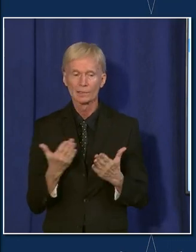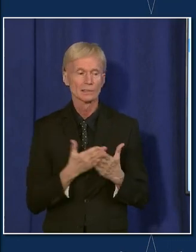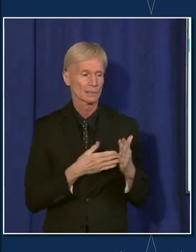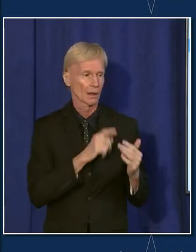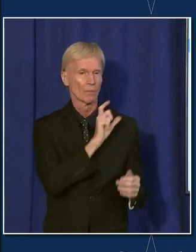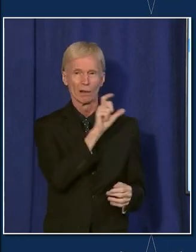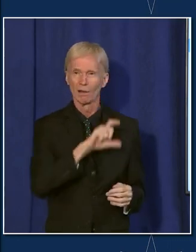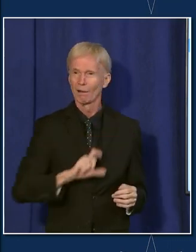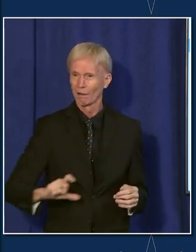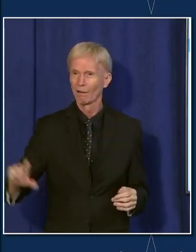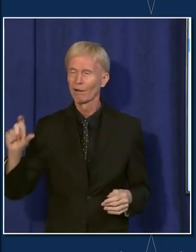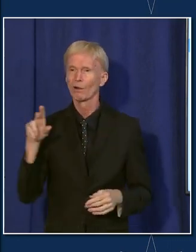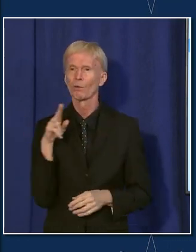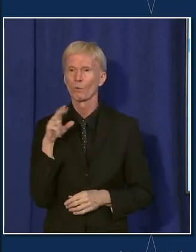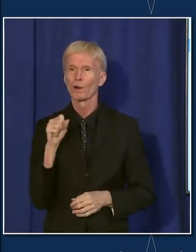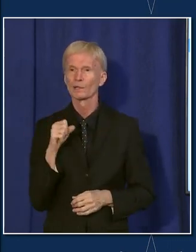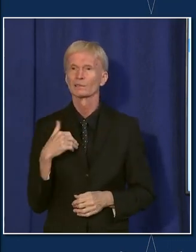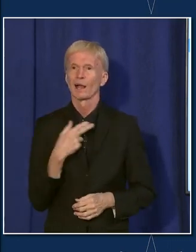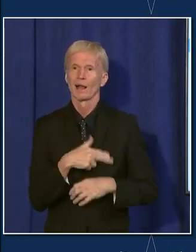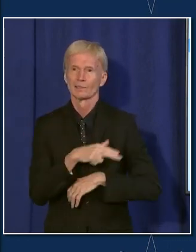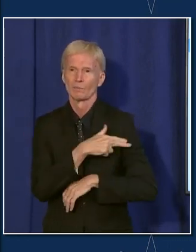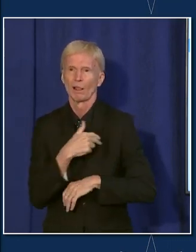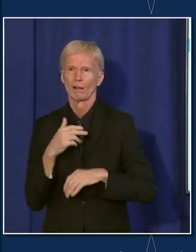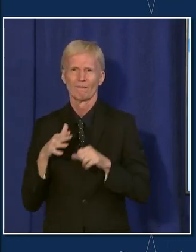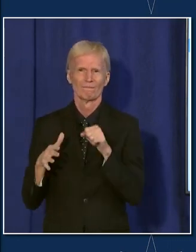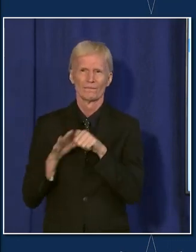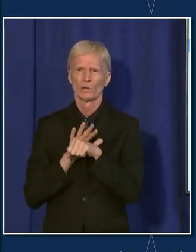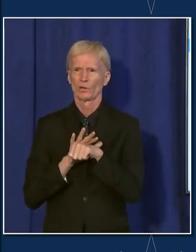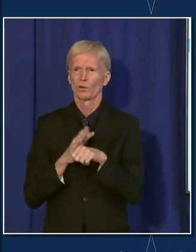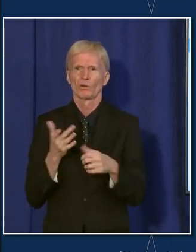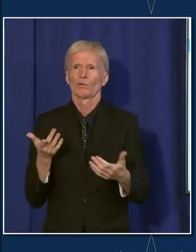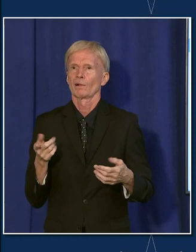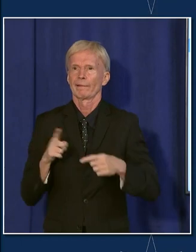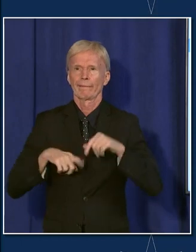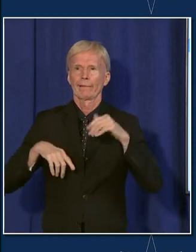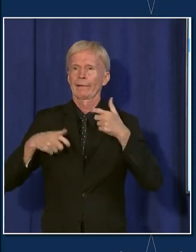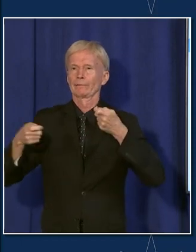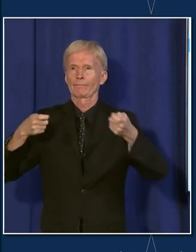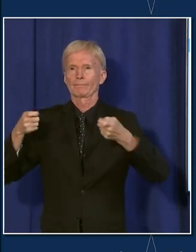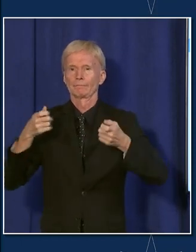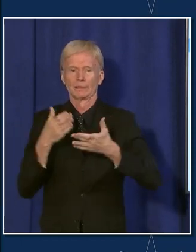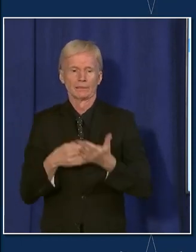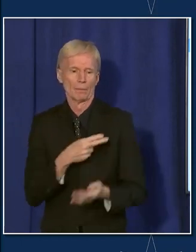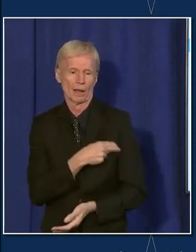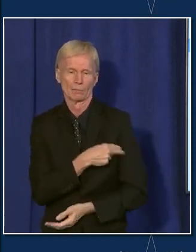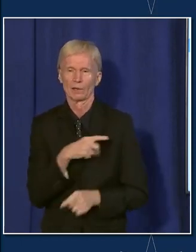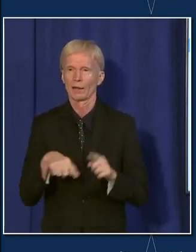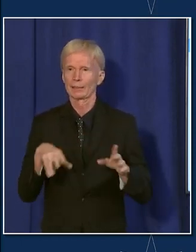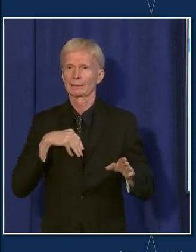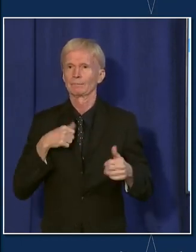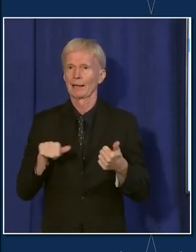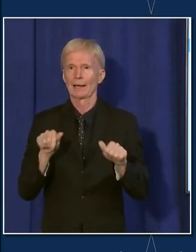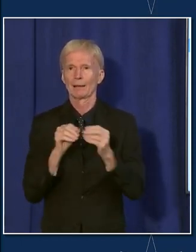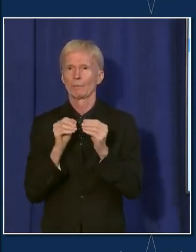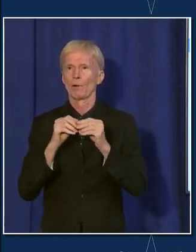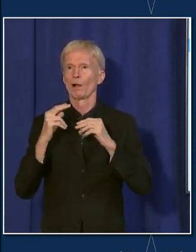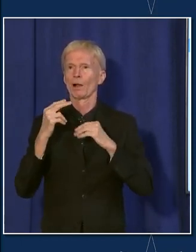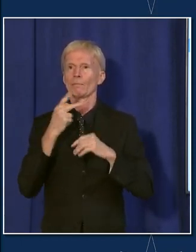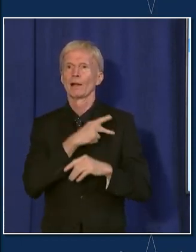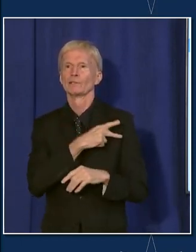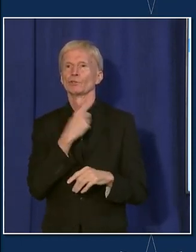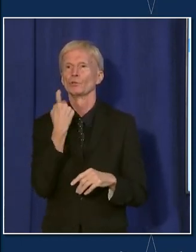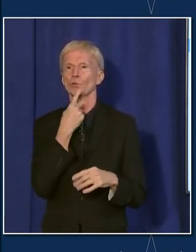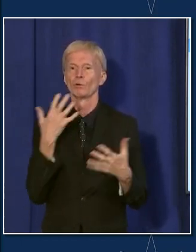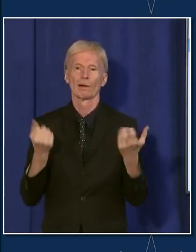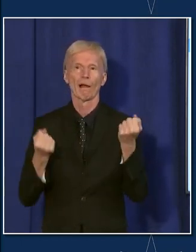ways that are stretching their hospitals in ways that are not acceptable. There are hospitals that can't take patients, you know, who've had a car accident or